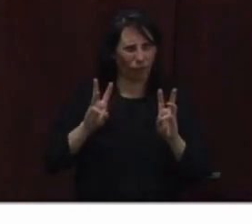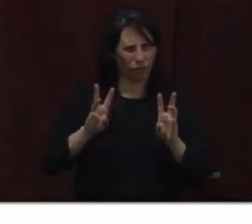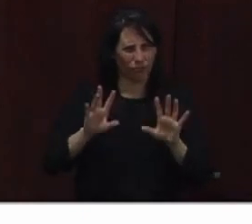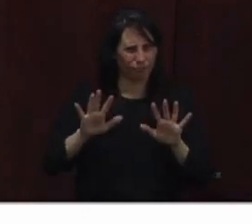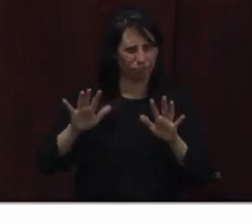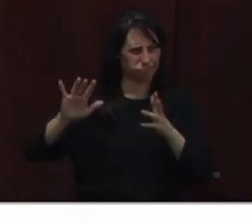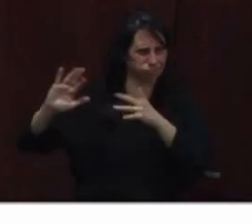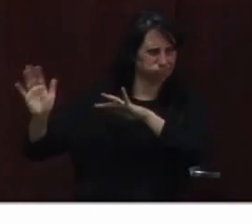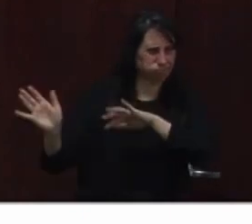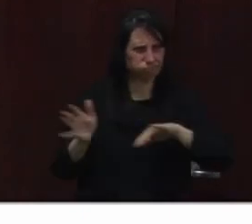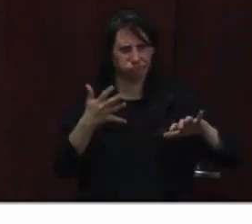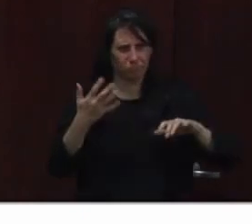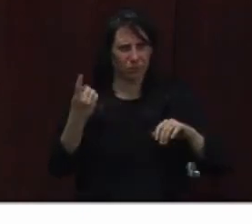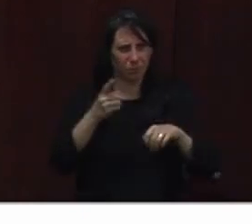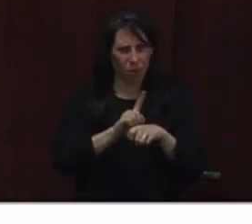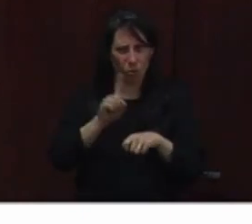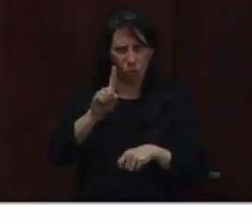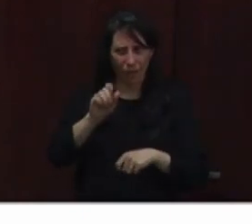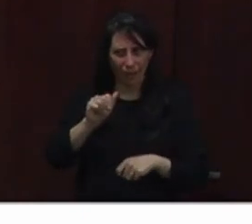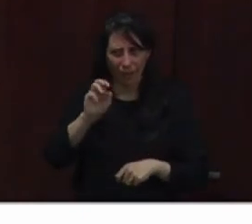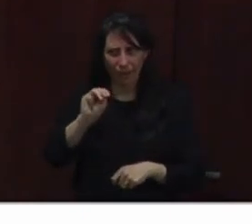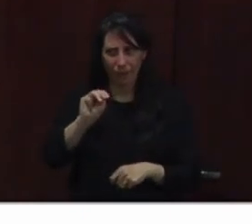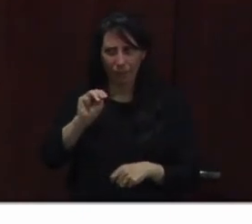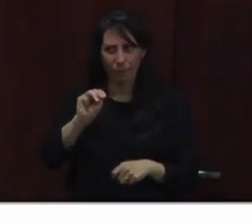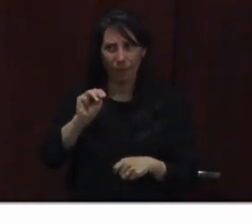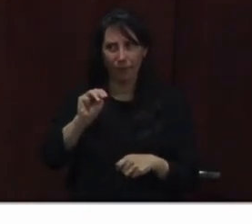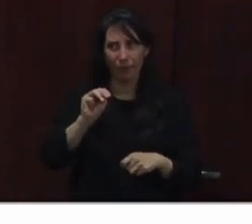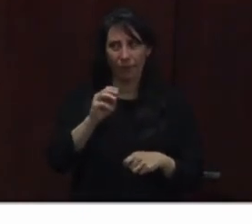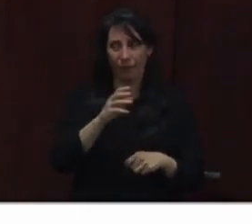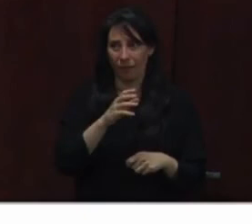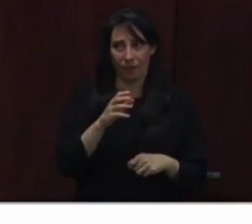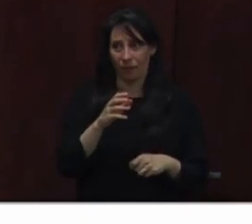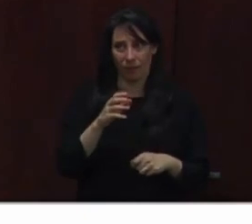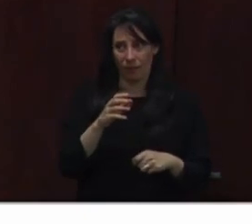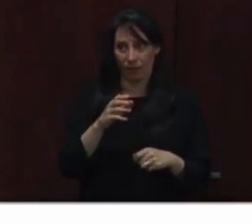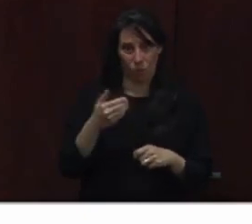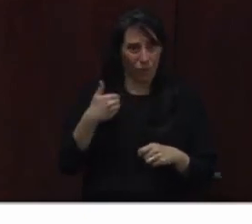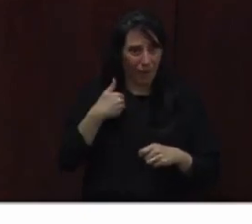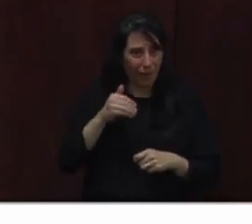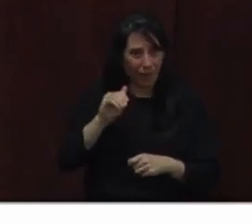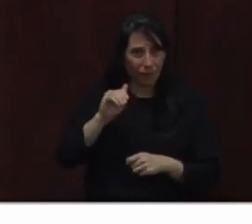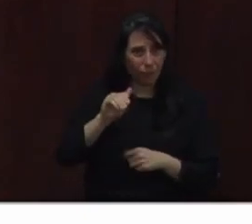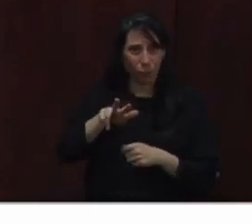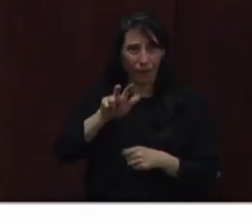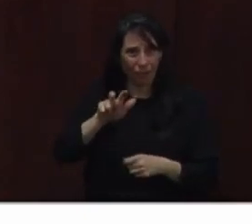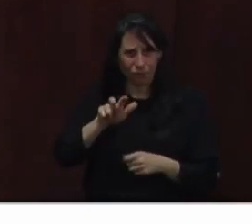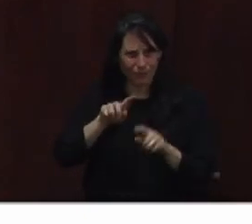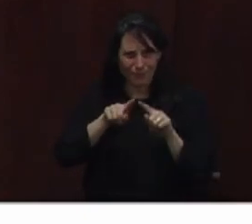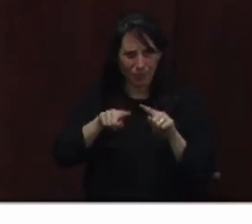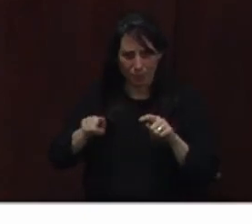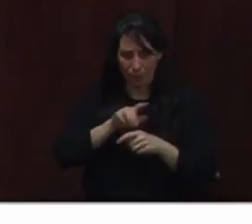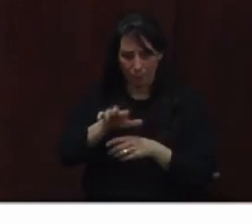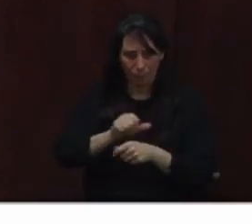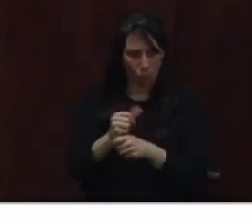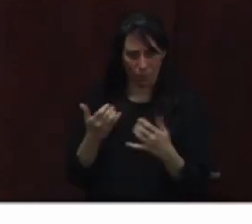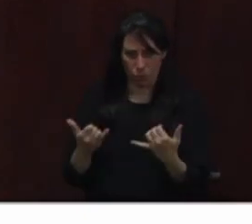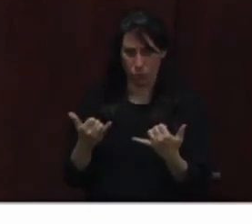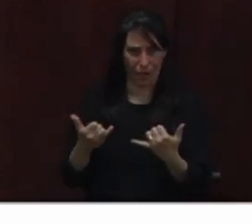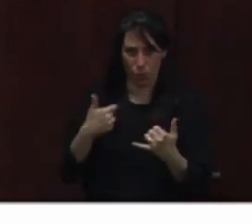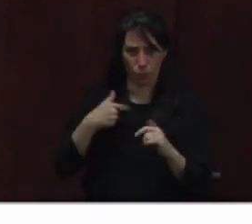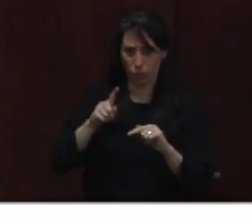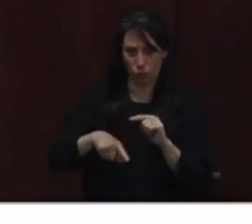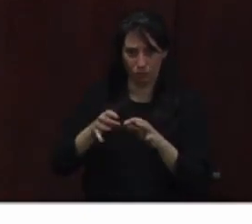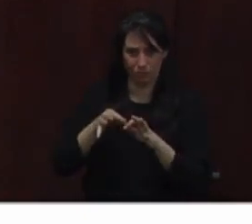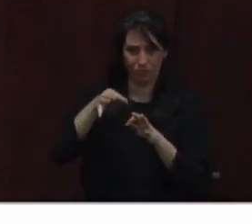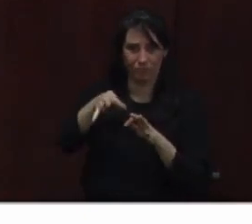And at 1 o'clock in the morning, and knowing that we could not postpone the 300 or so that we did today, emergency services and the